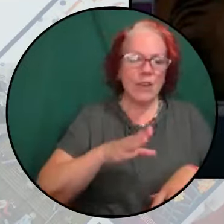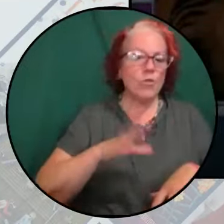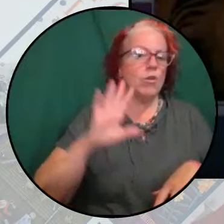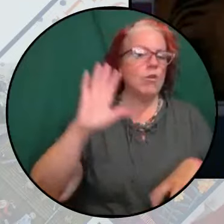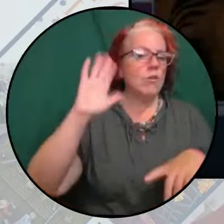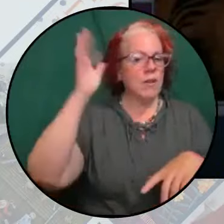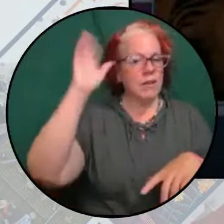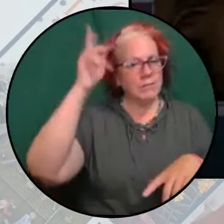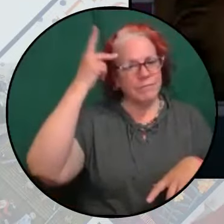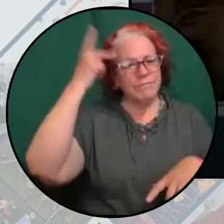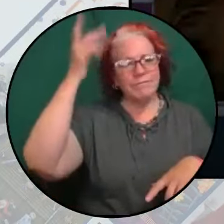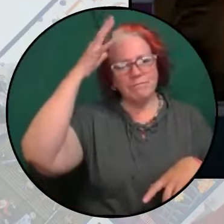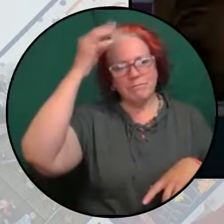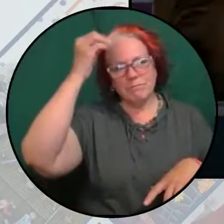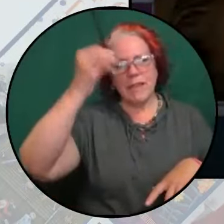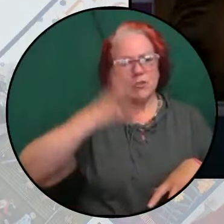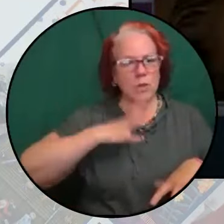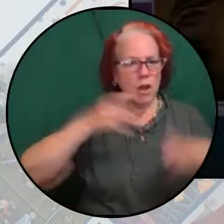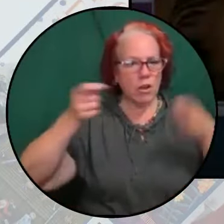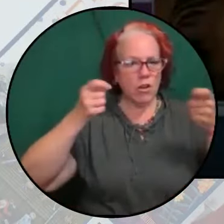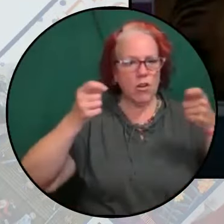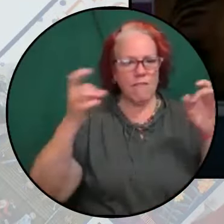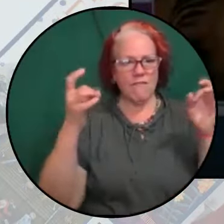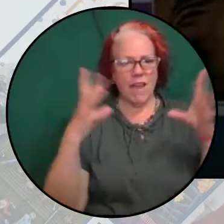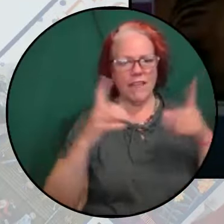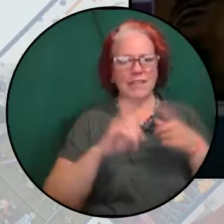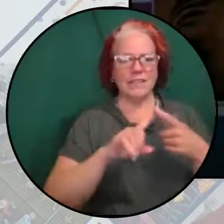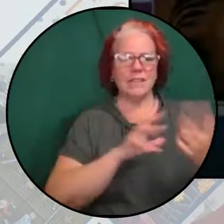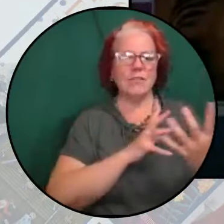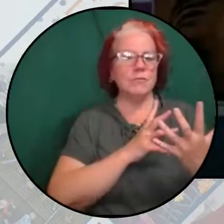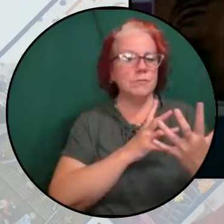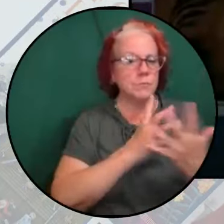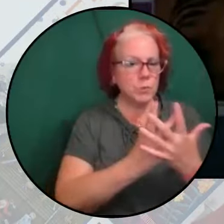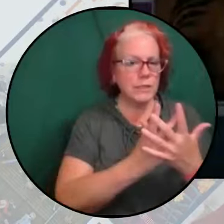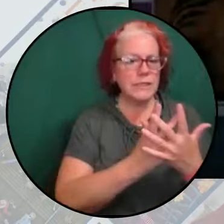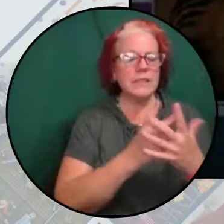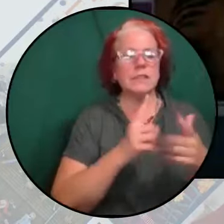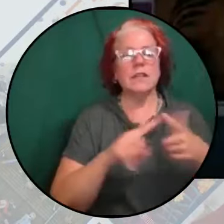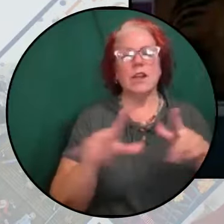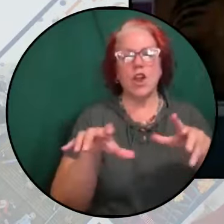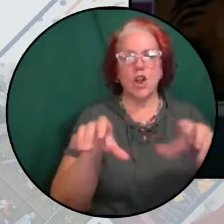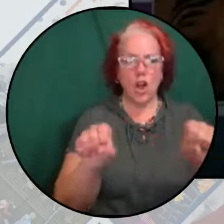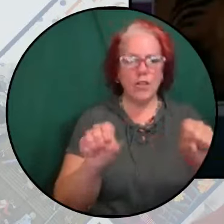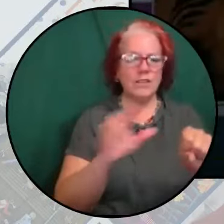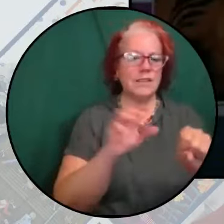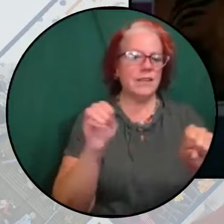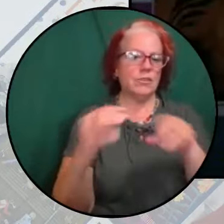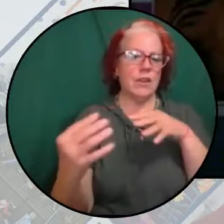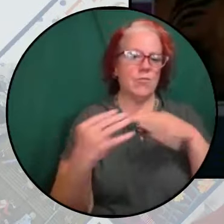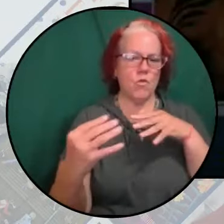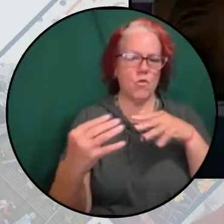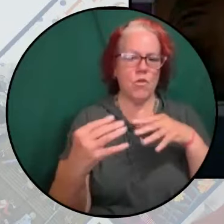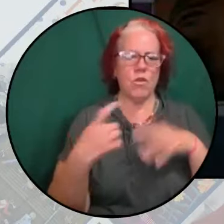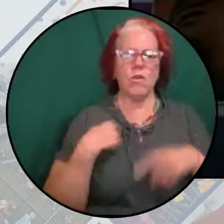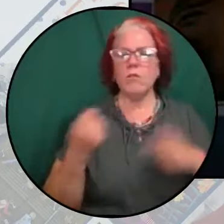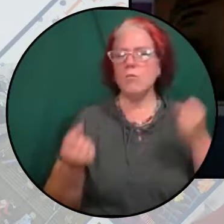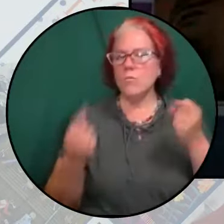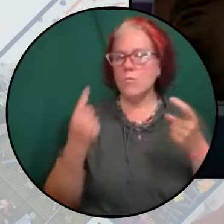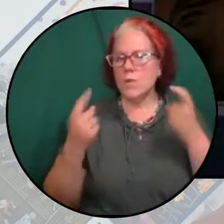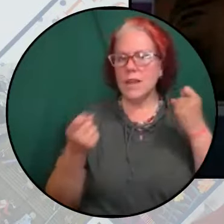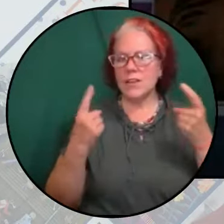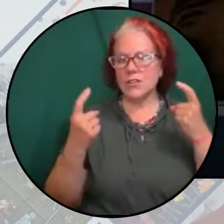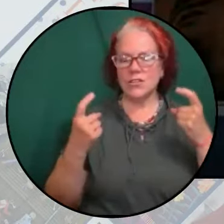conjoined but distinct systems of prisons, colonization, and war. And we understood the empire